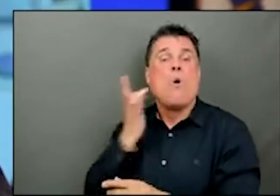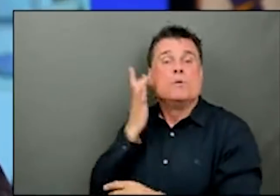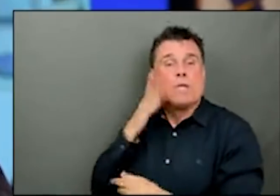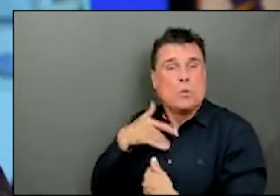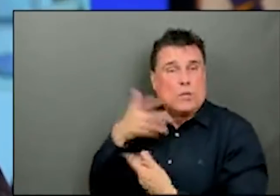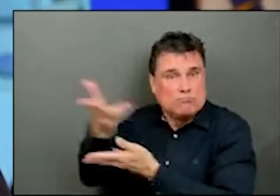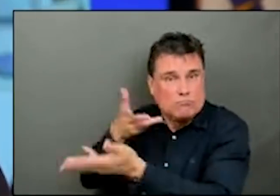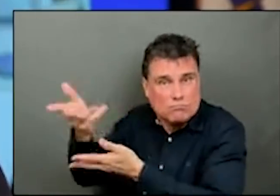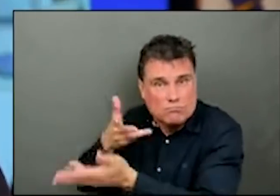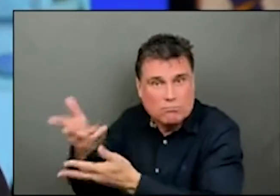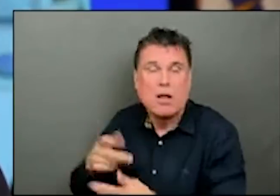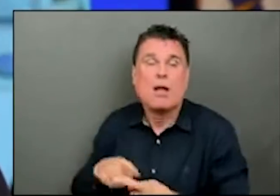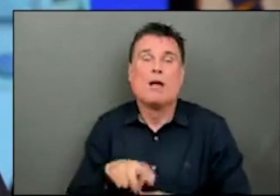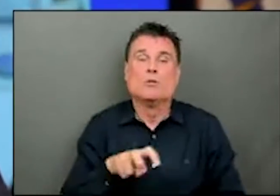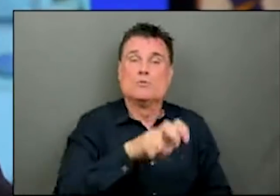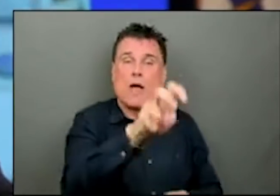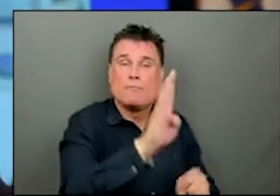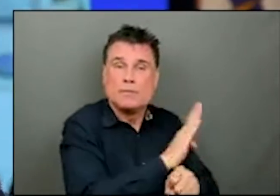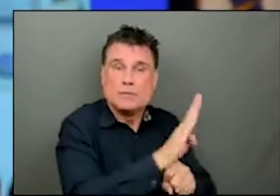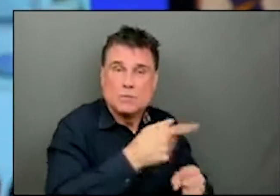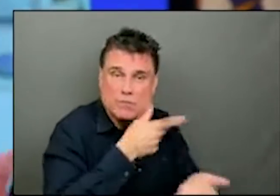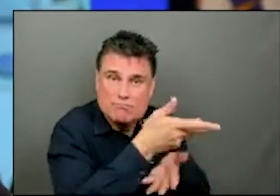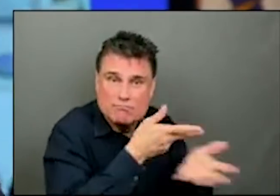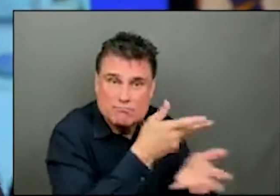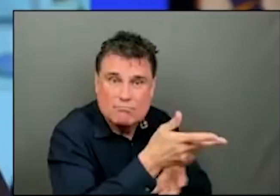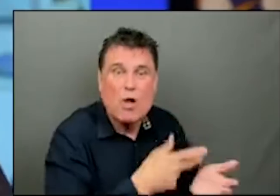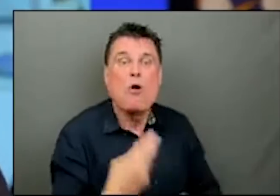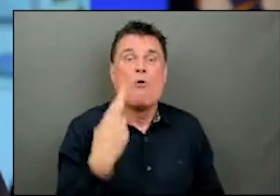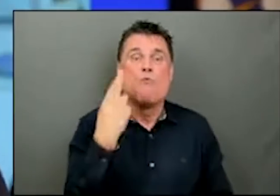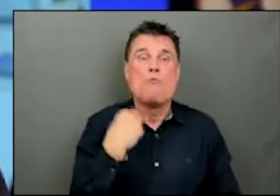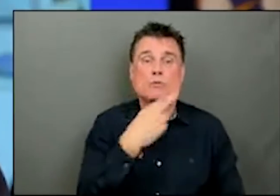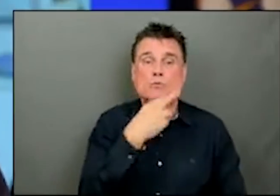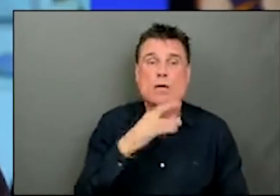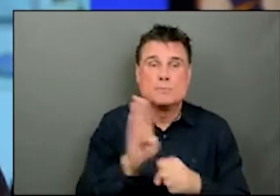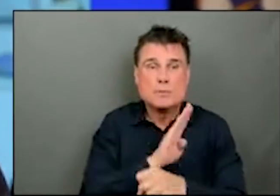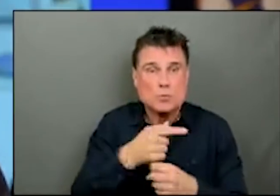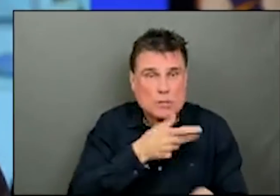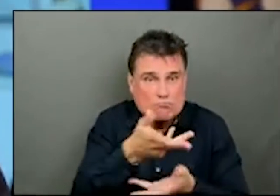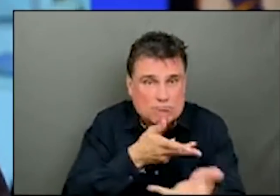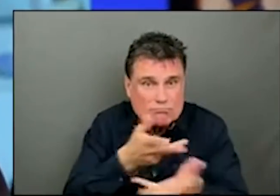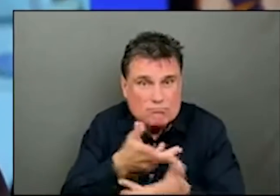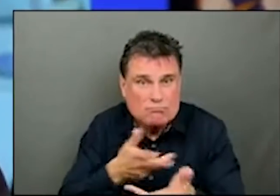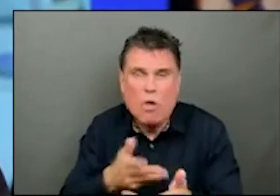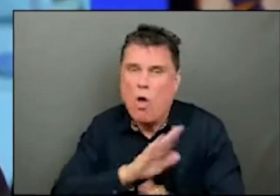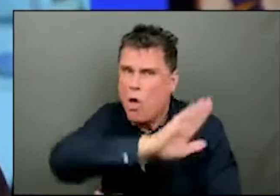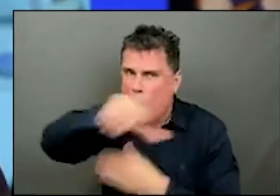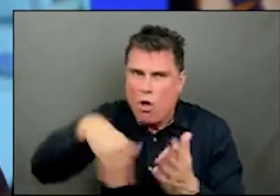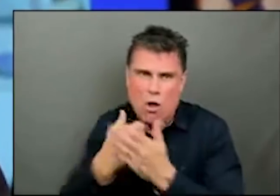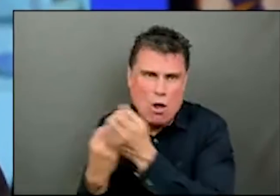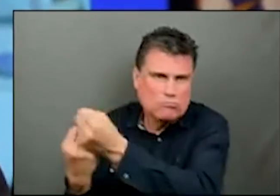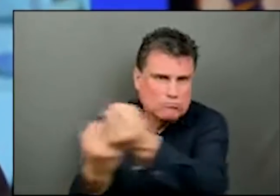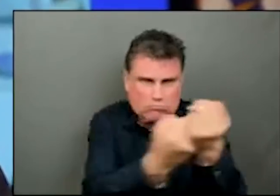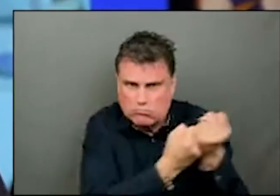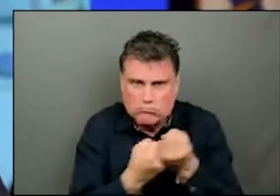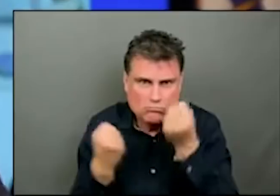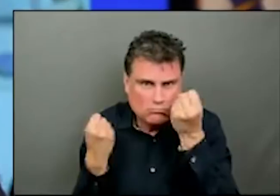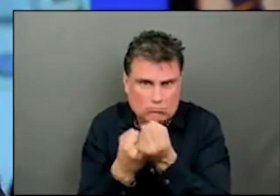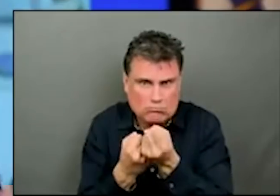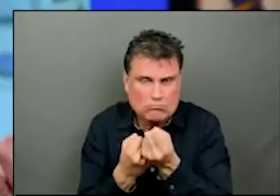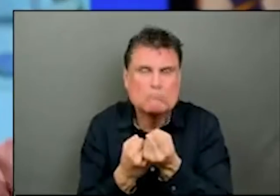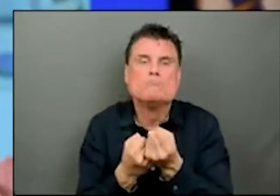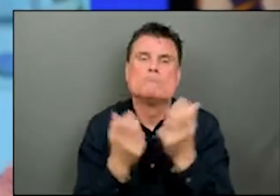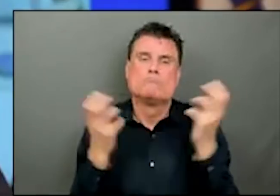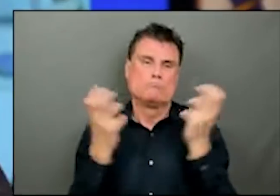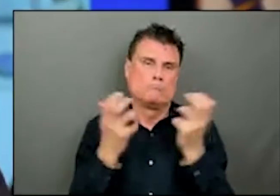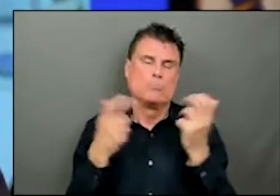restaurant and hospitality sector, trying to make sure that we've got buy-in for all of these initiatives. And I have to say, I'm very impressed with how